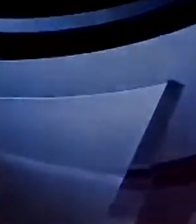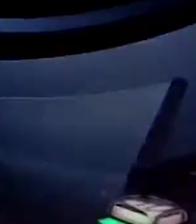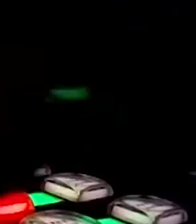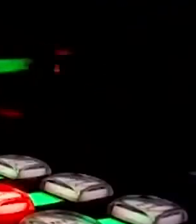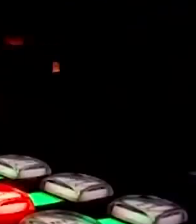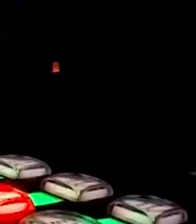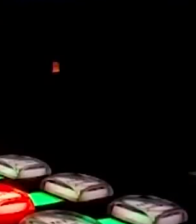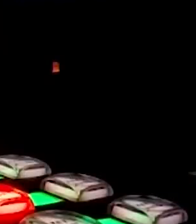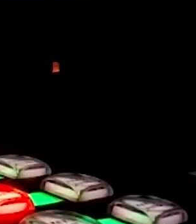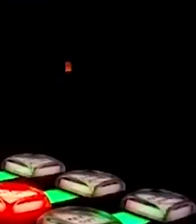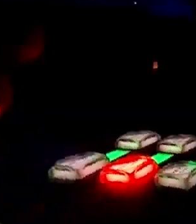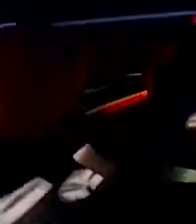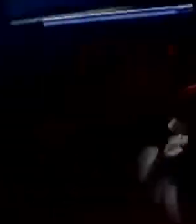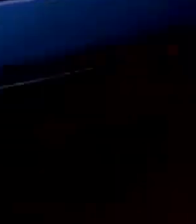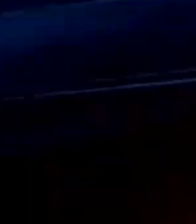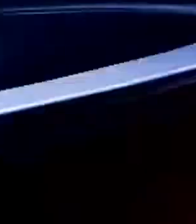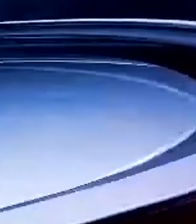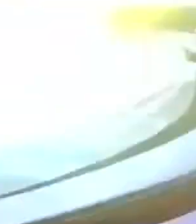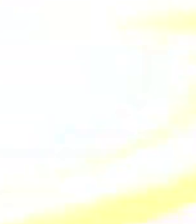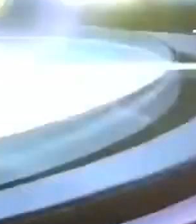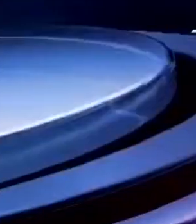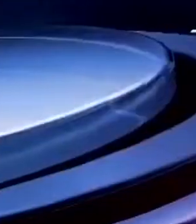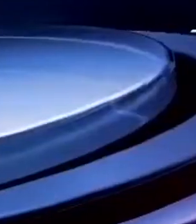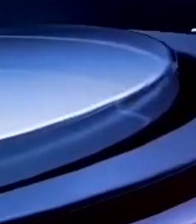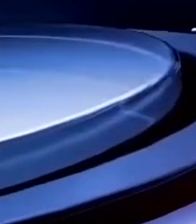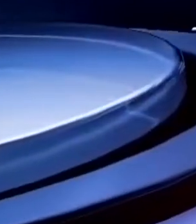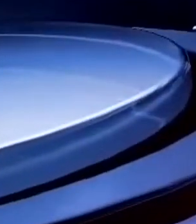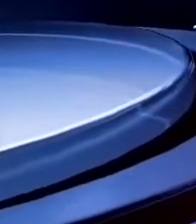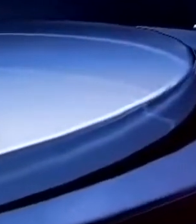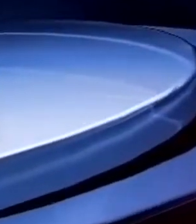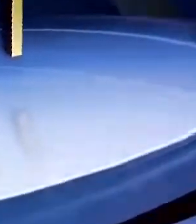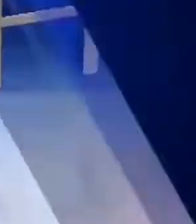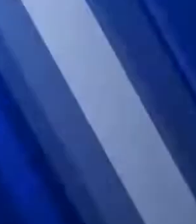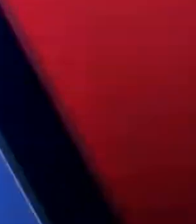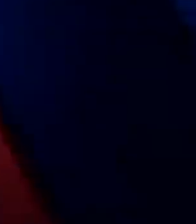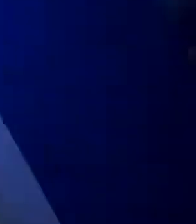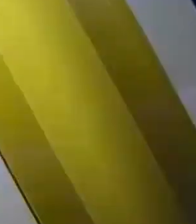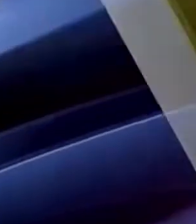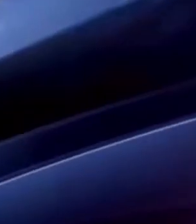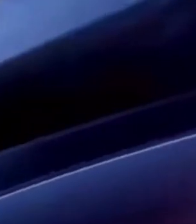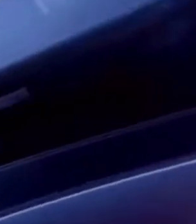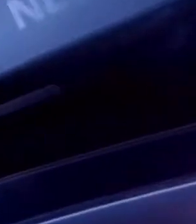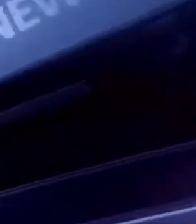studios in the pines in michael this is cbc news night starting now